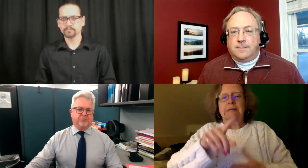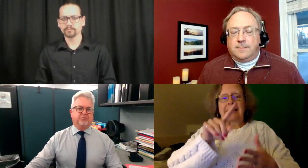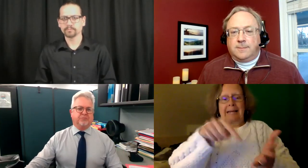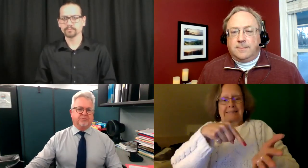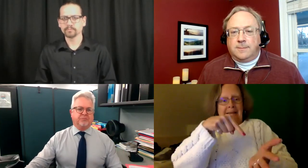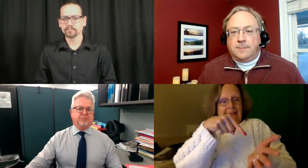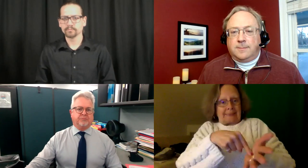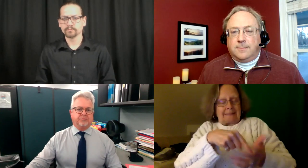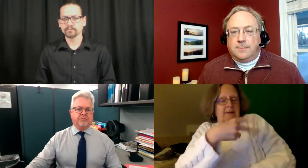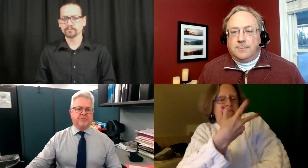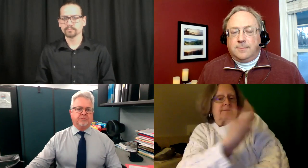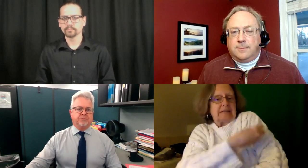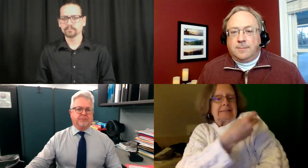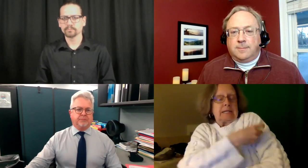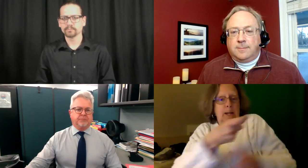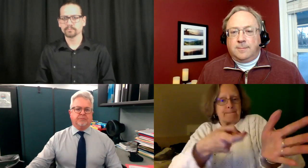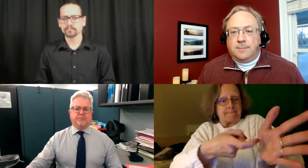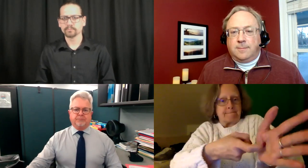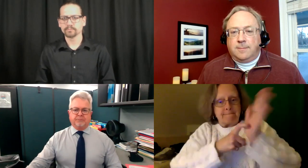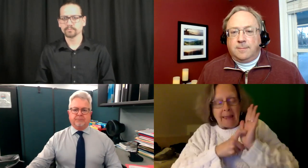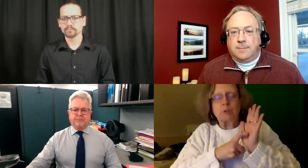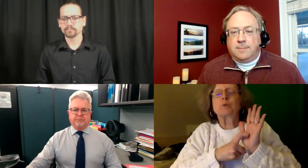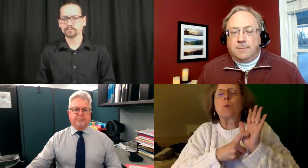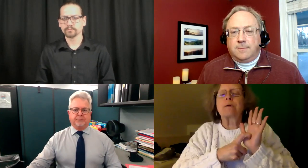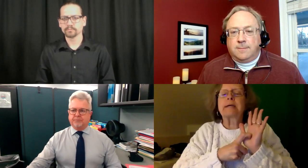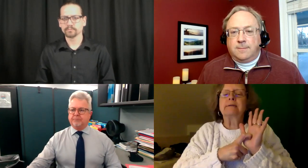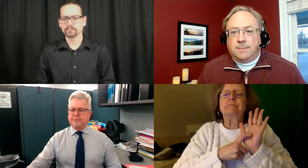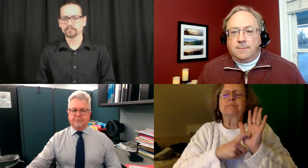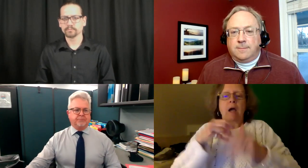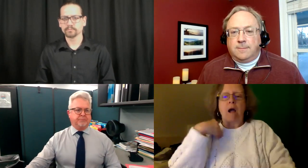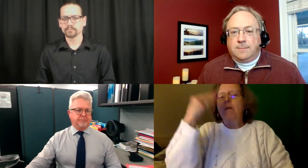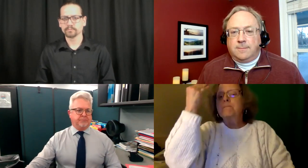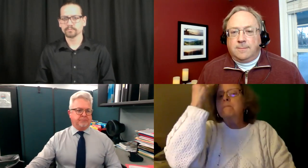So my question is, is the vaccine mandatory?